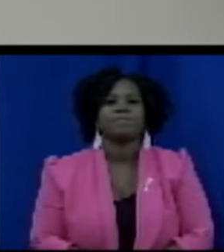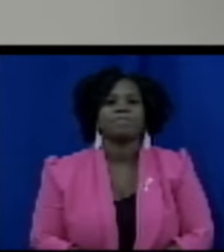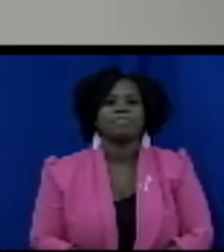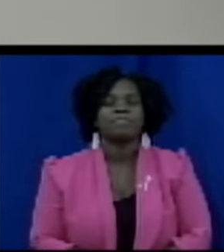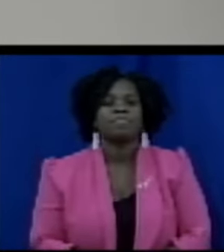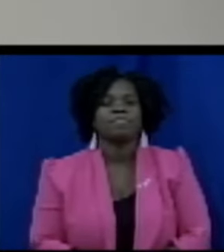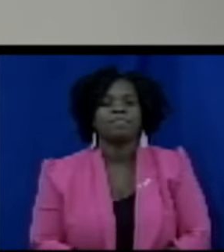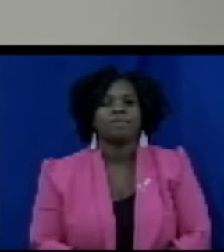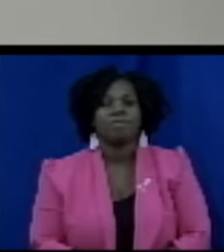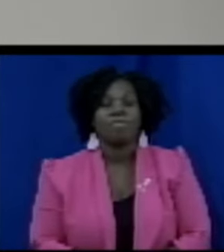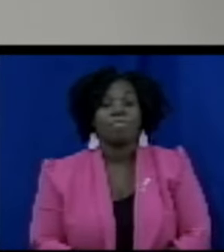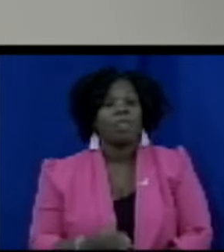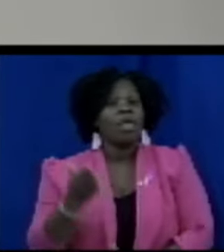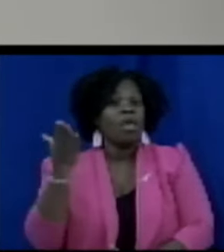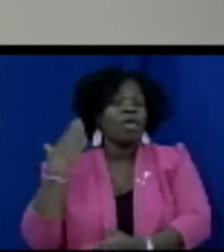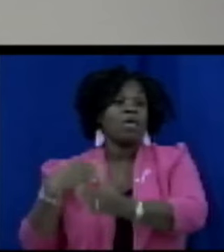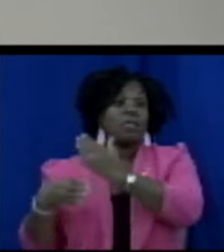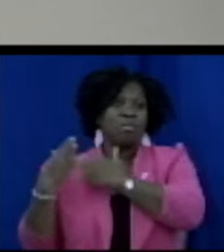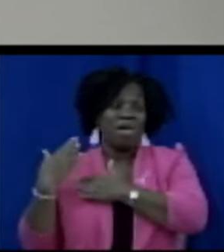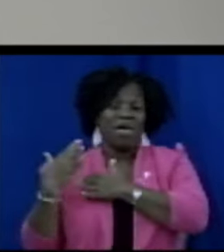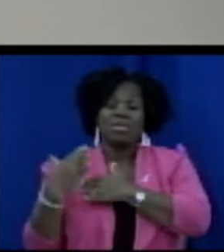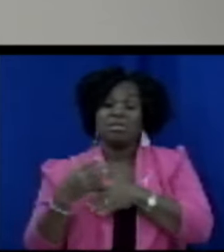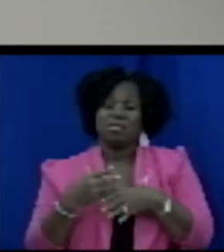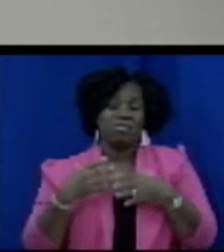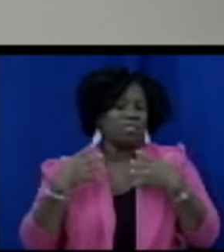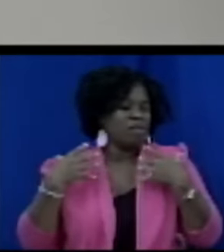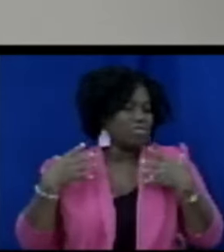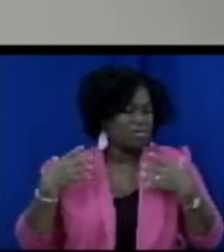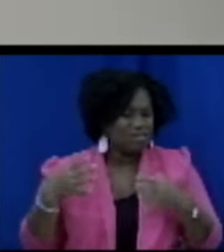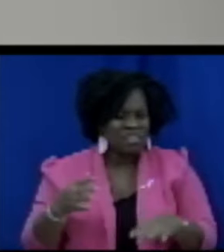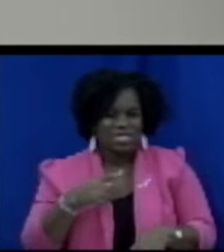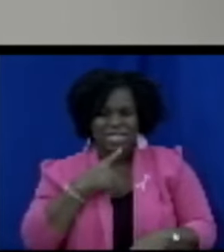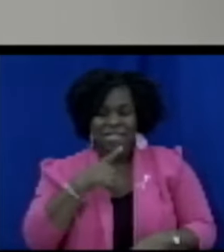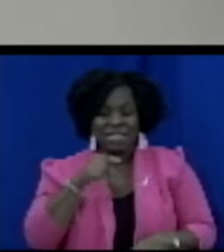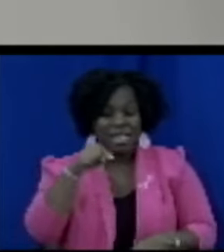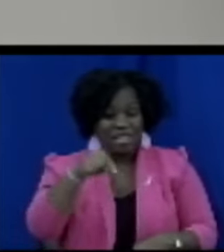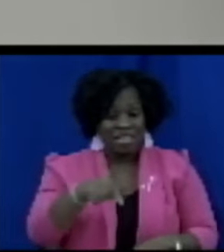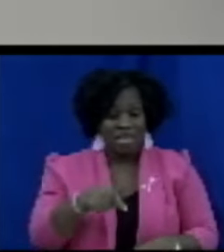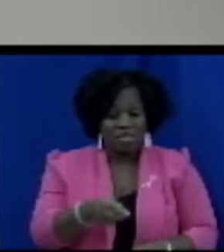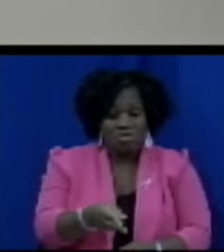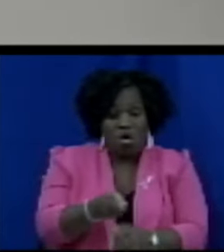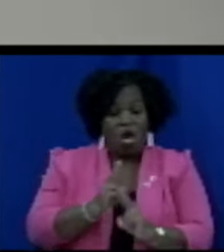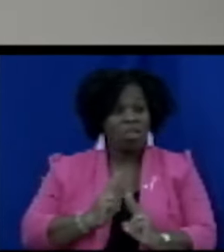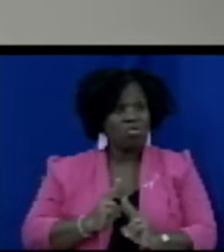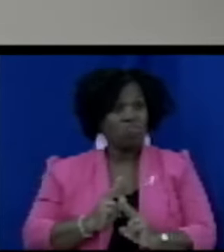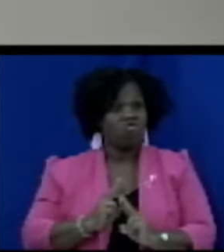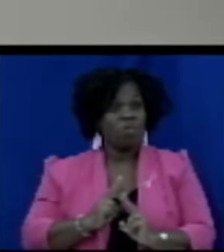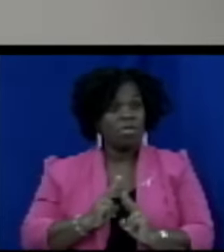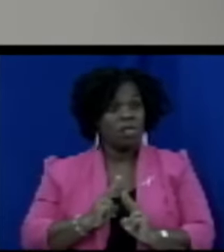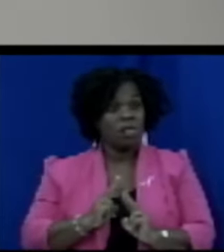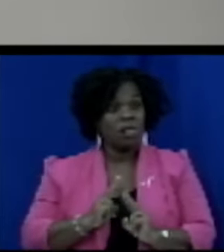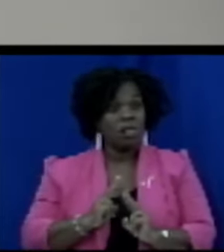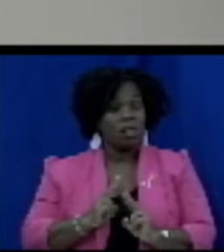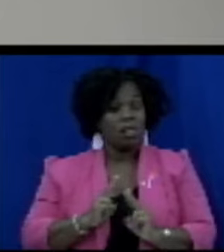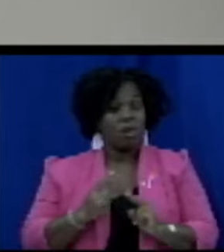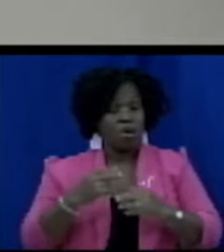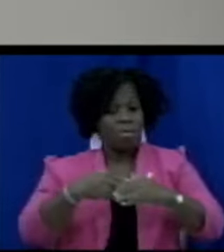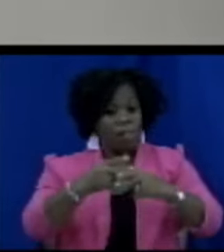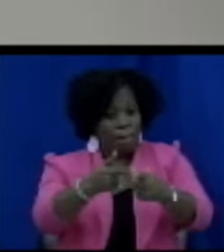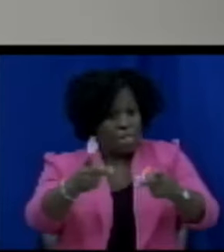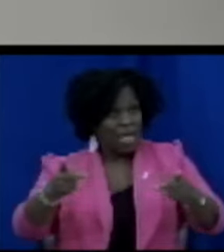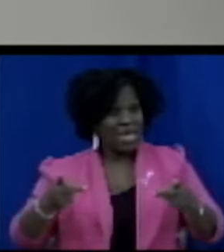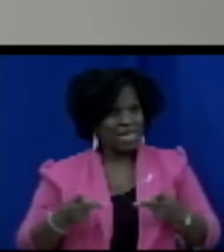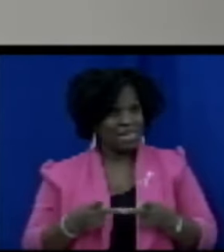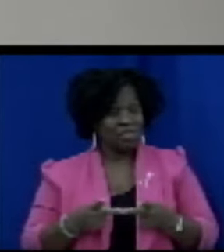I've said in the past and I continue to say that this Honorable House is about ensuring that we're doing the business of the people